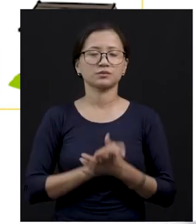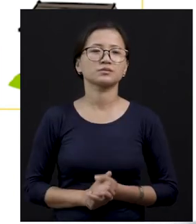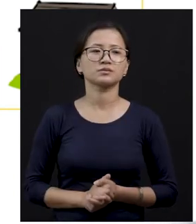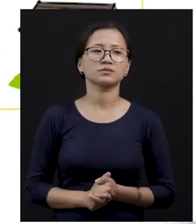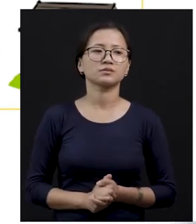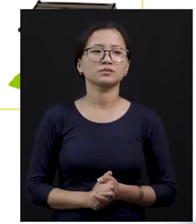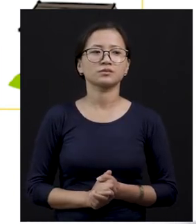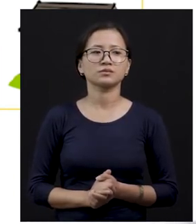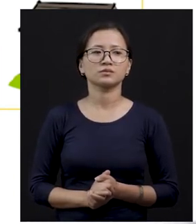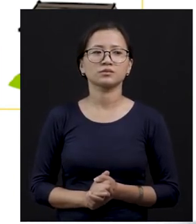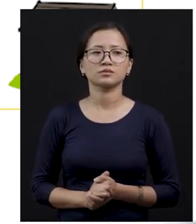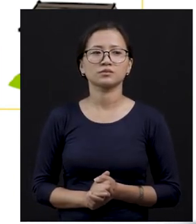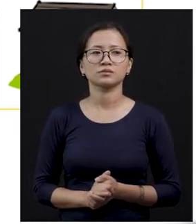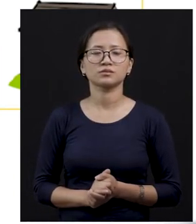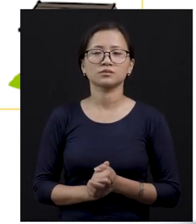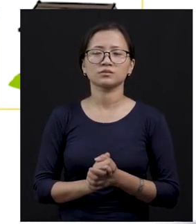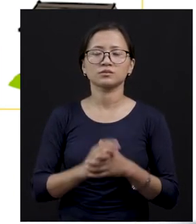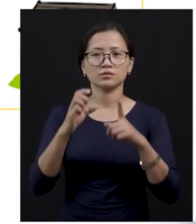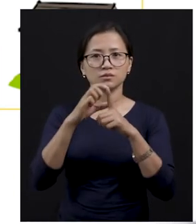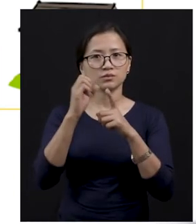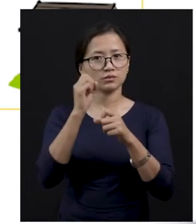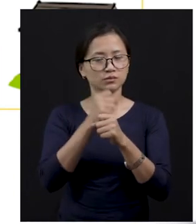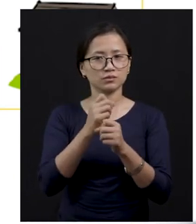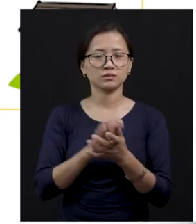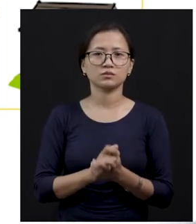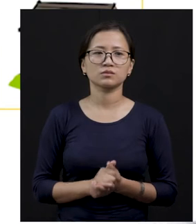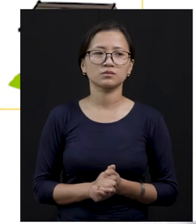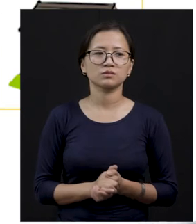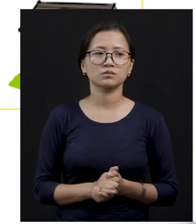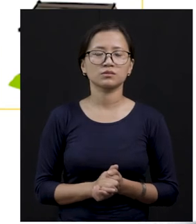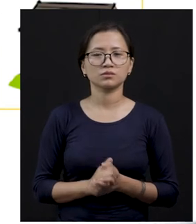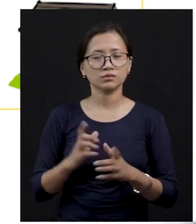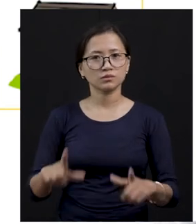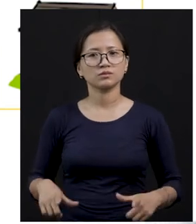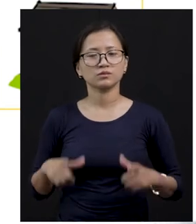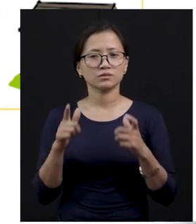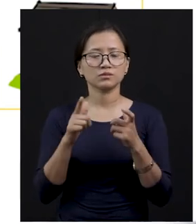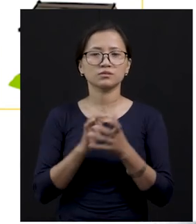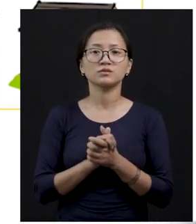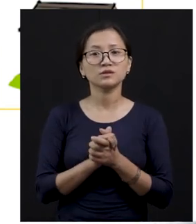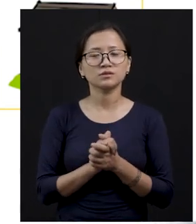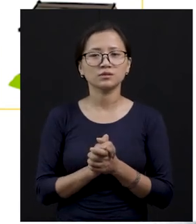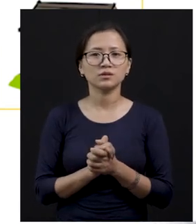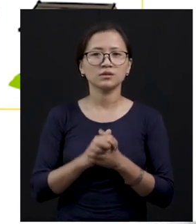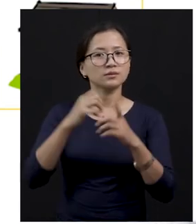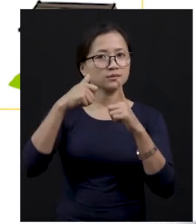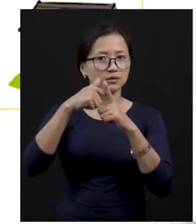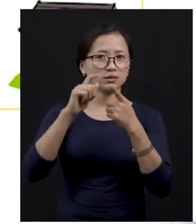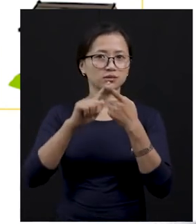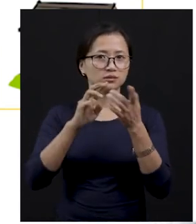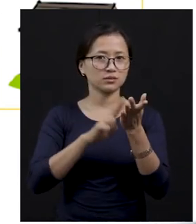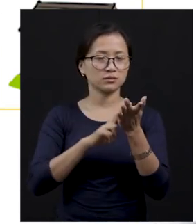Now, the last one, yes, we were talking about the dog, okay? So, dog lives in a shelter called